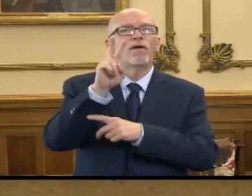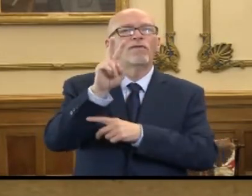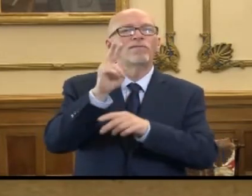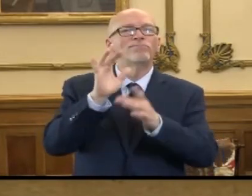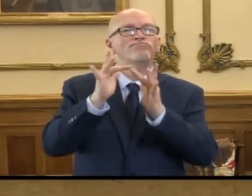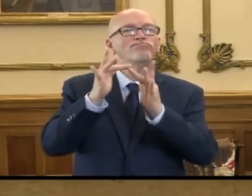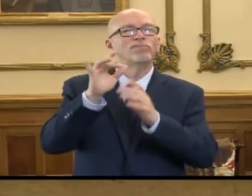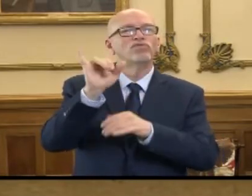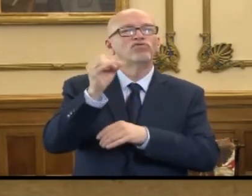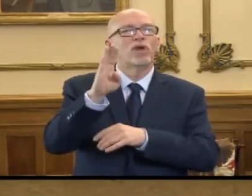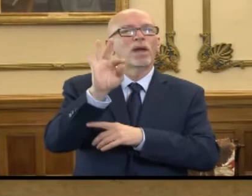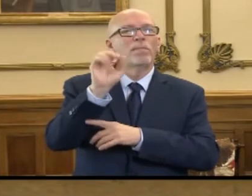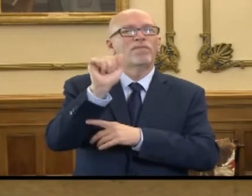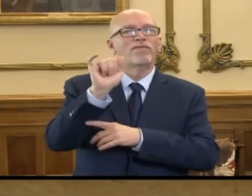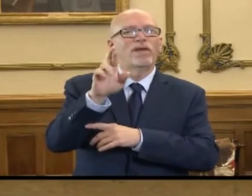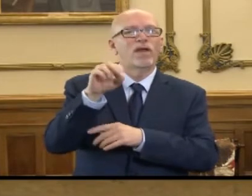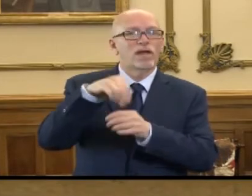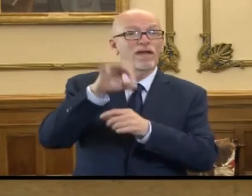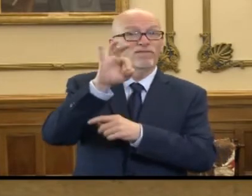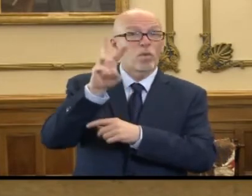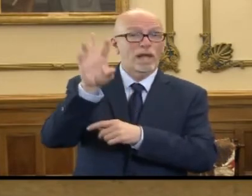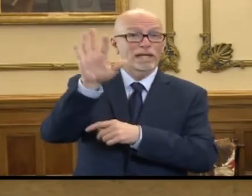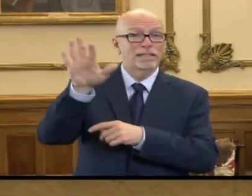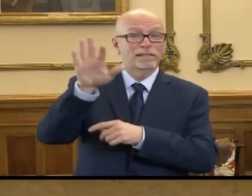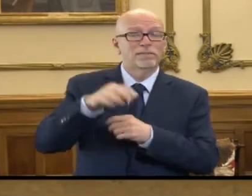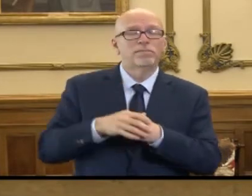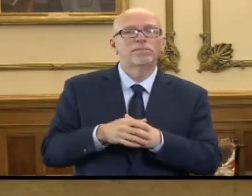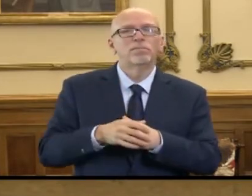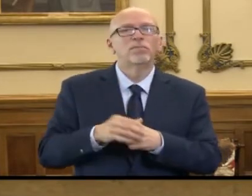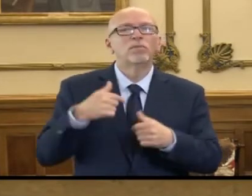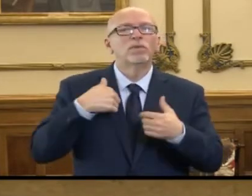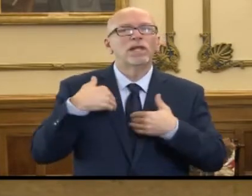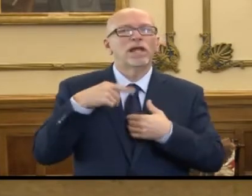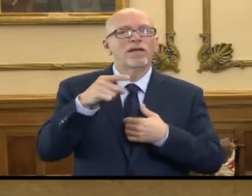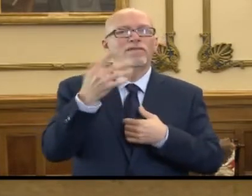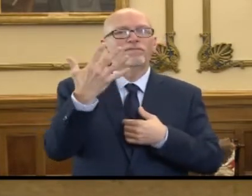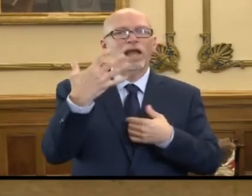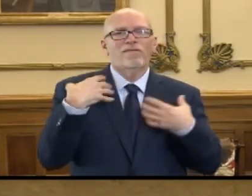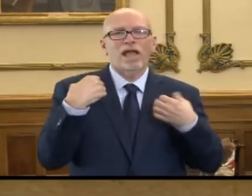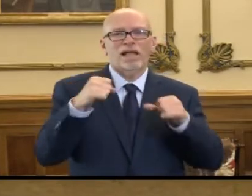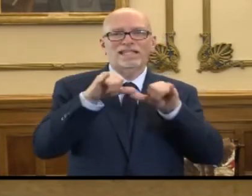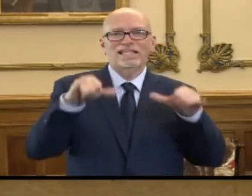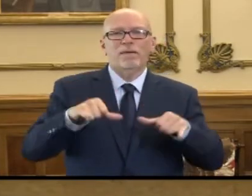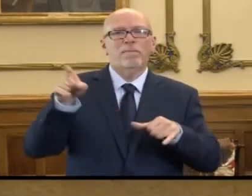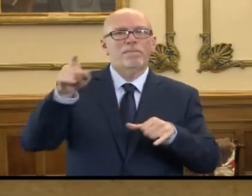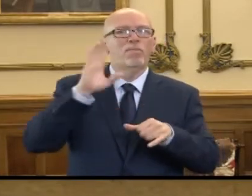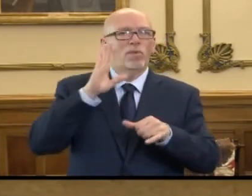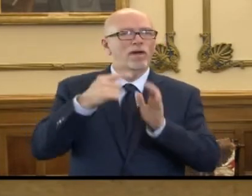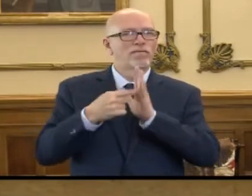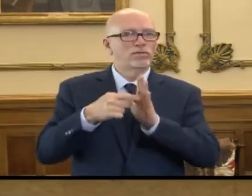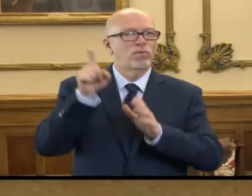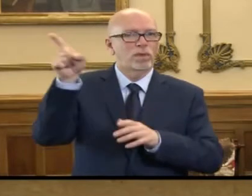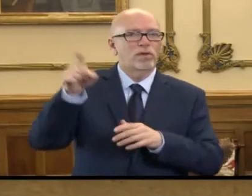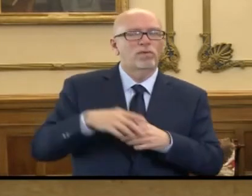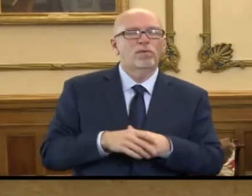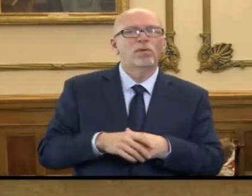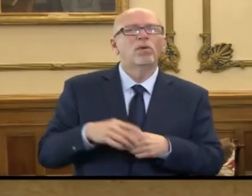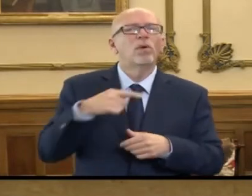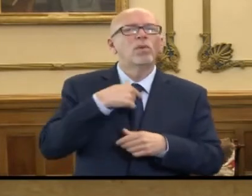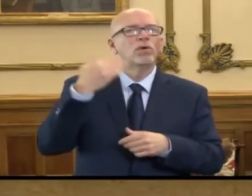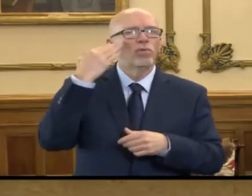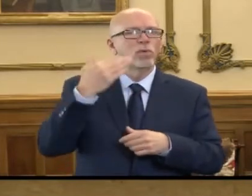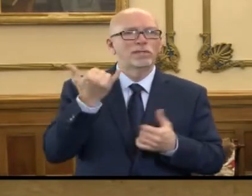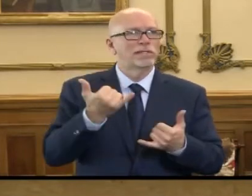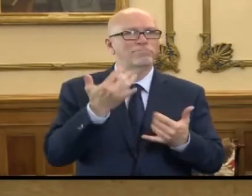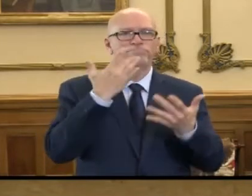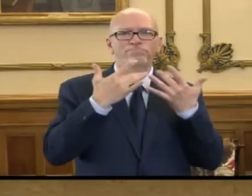health care industry up in the Fort Wayne area. We have five major health care systems that will be featured. We know that there is